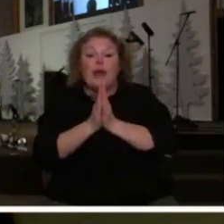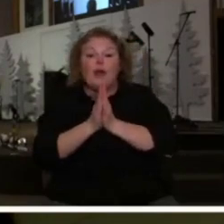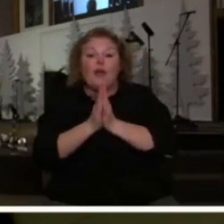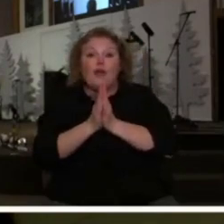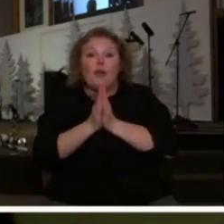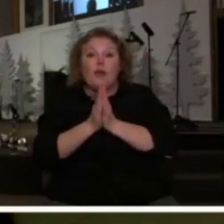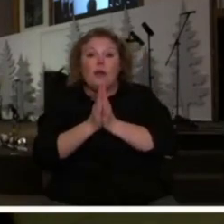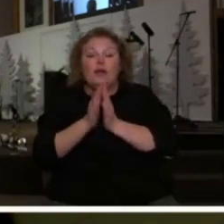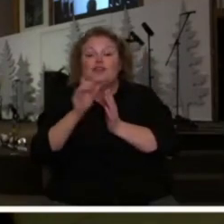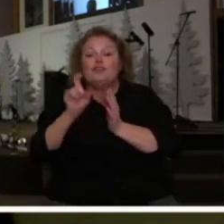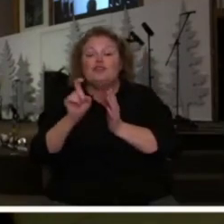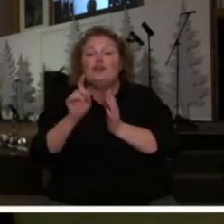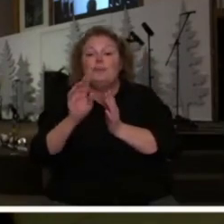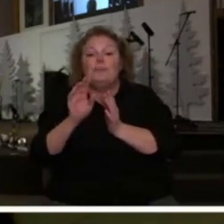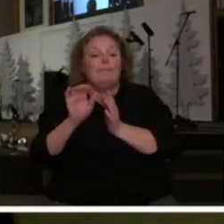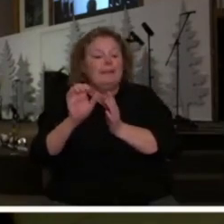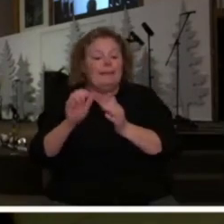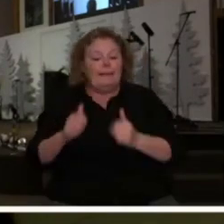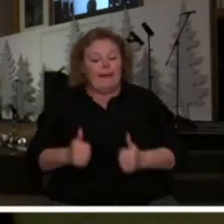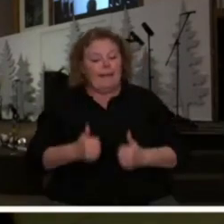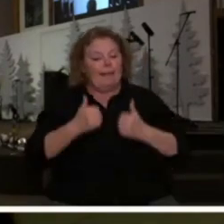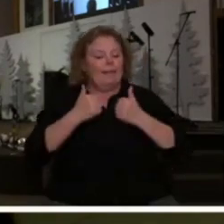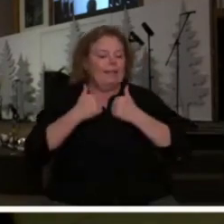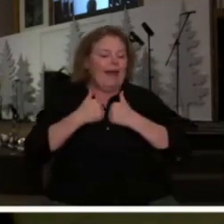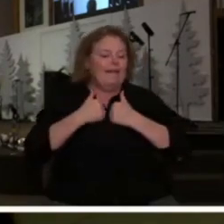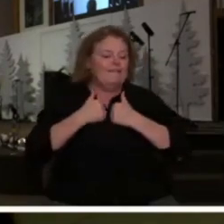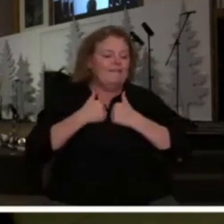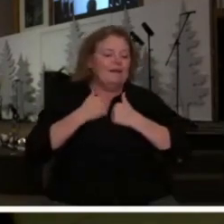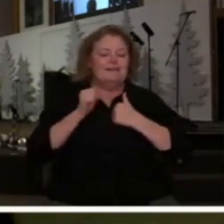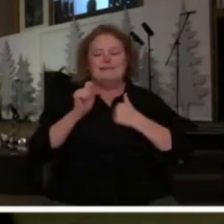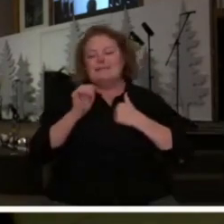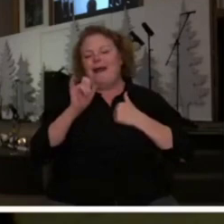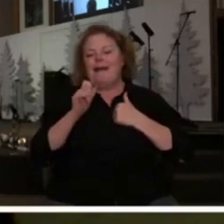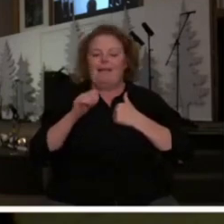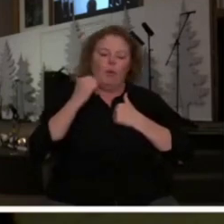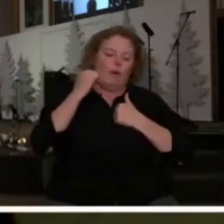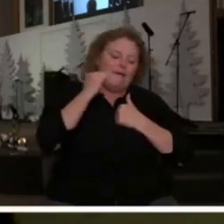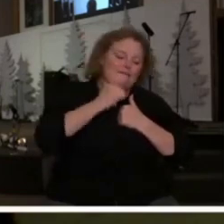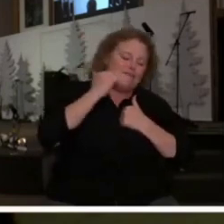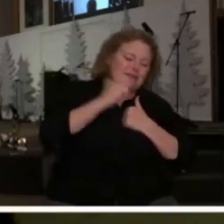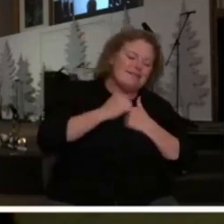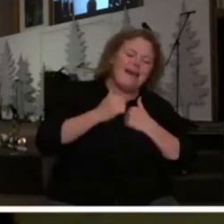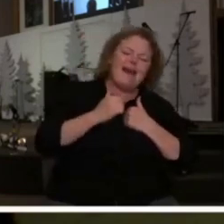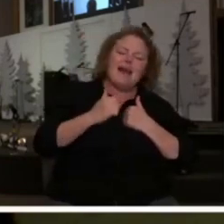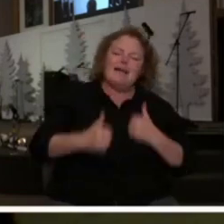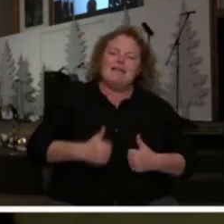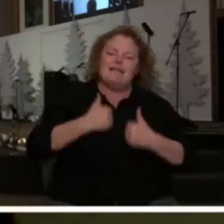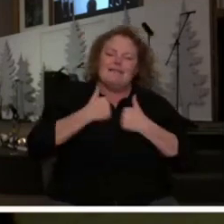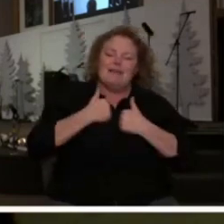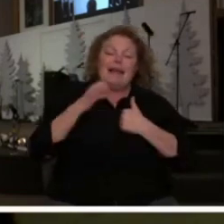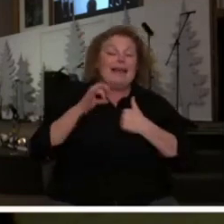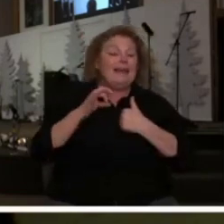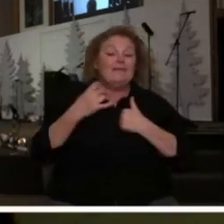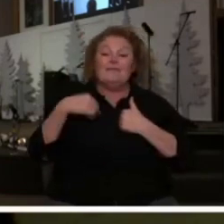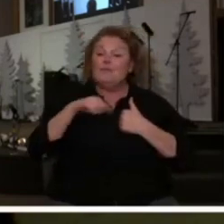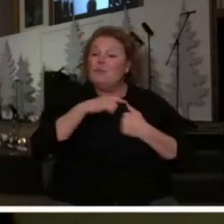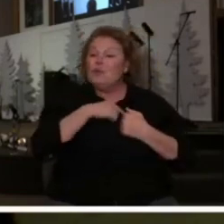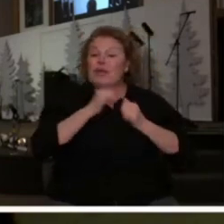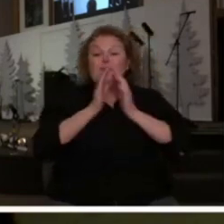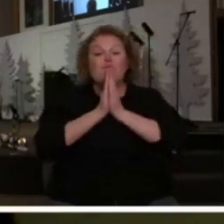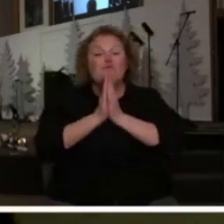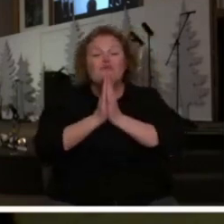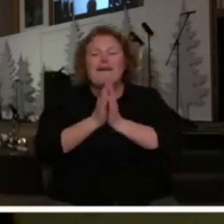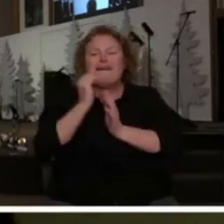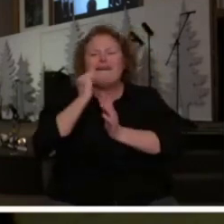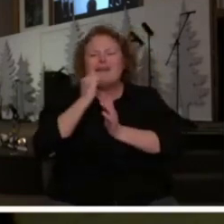of prayer is to be a lifestyle for all of us because only a lifestyle of prayer handles